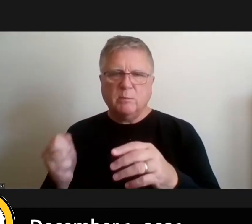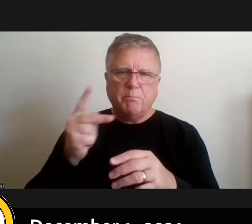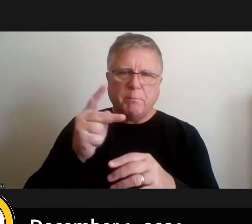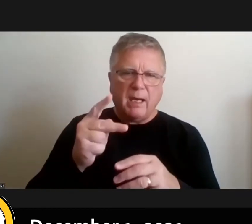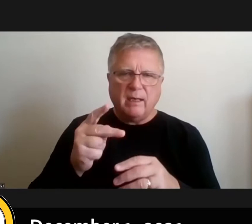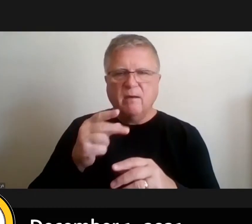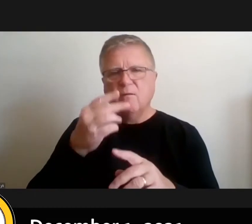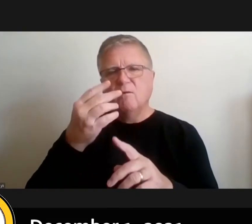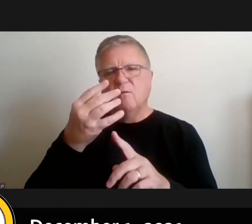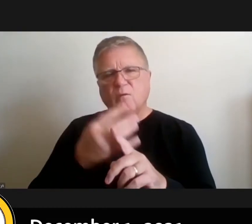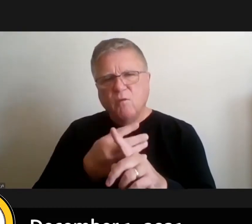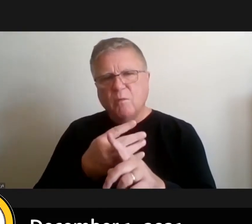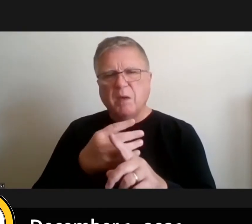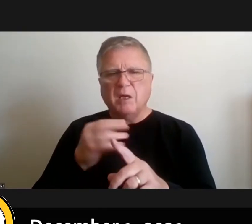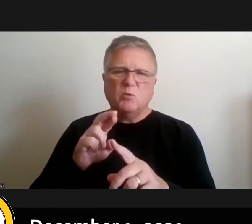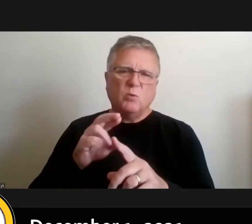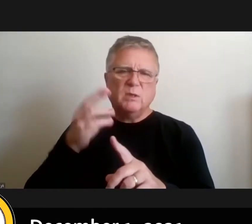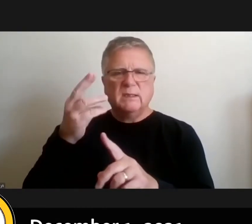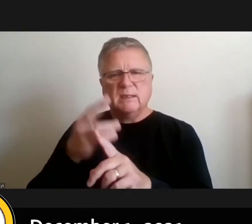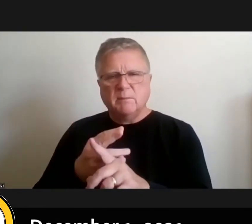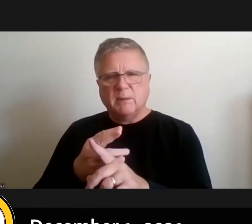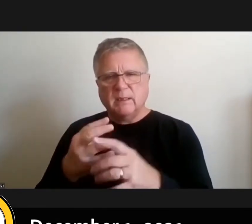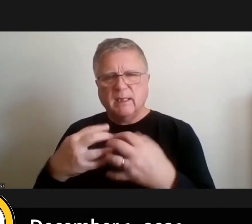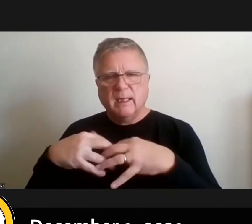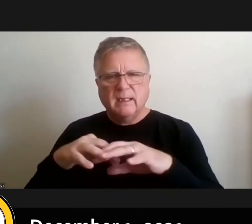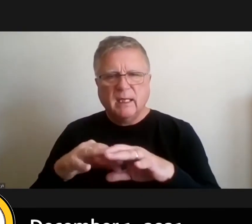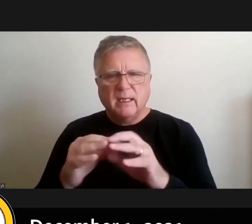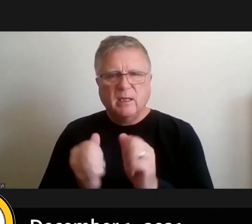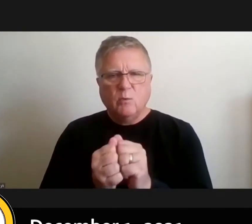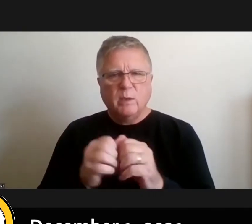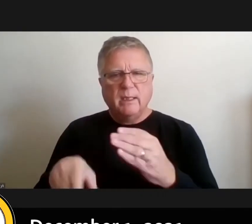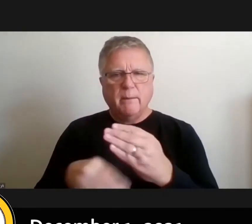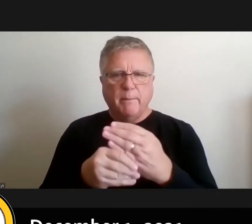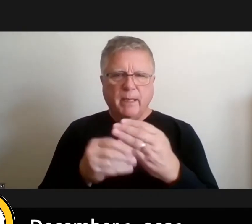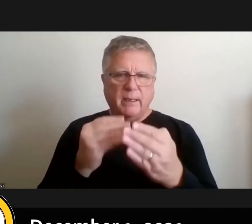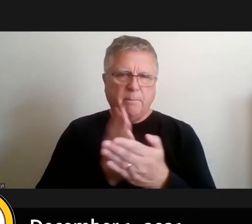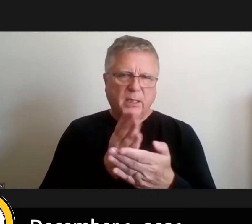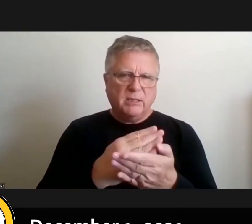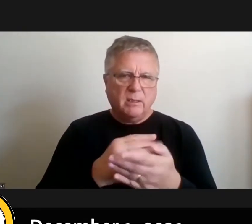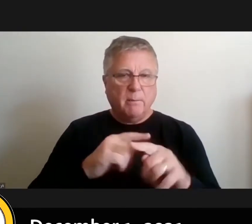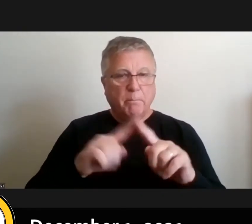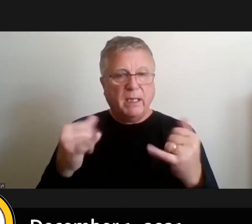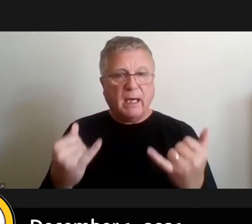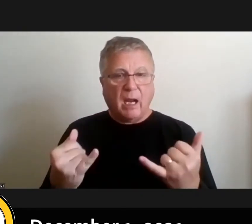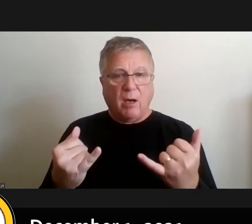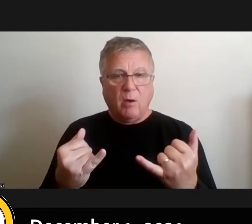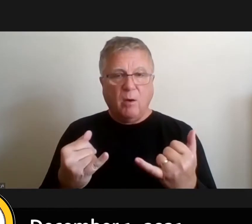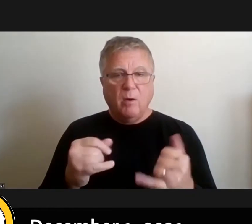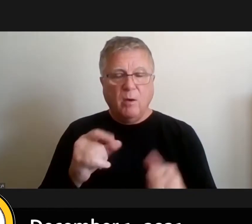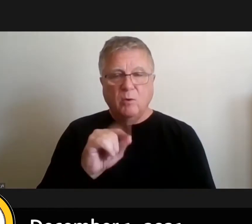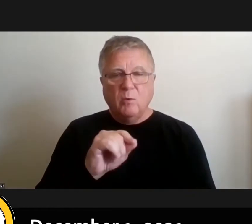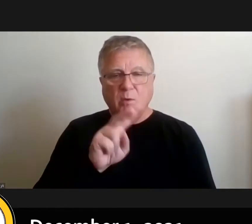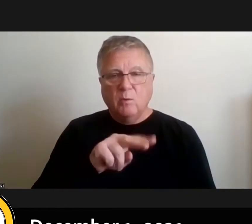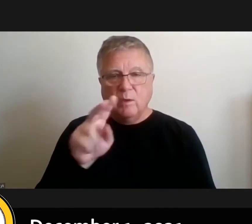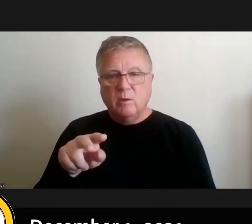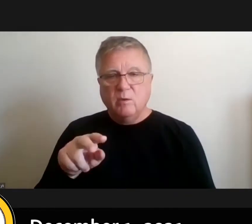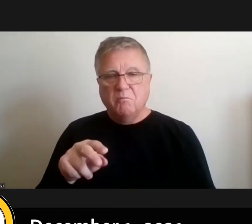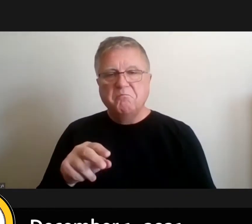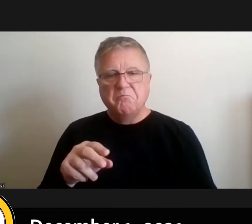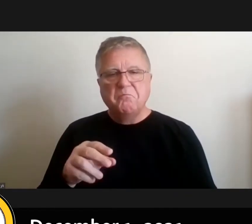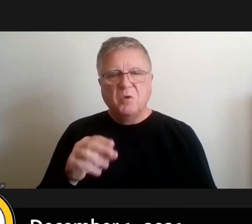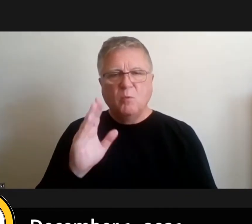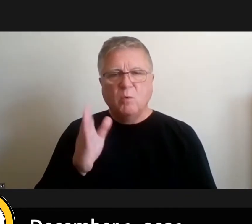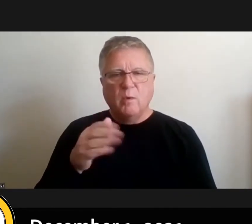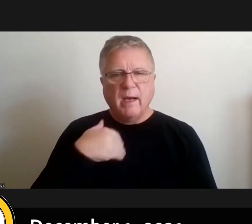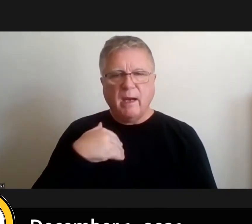and that's tied to the amended budget whereas now in 2022 uh we're accounting for all 12 months so